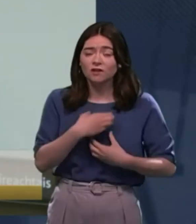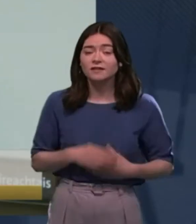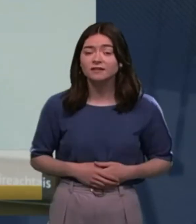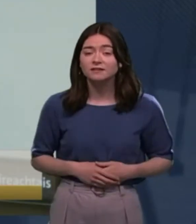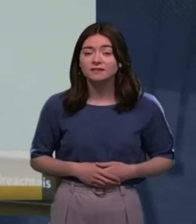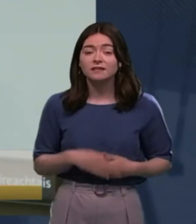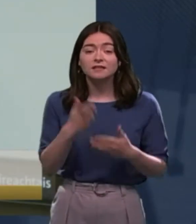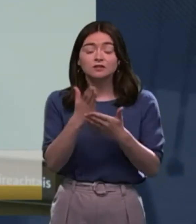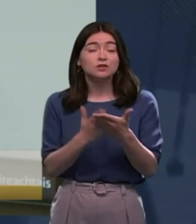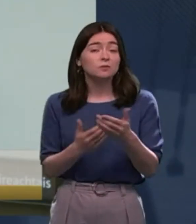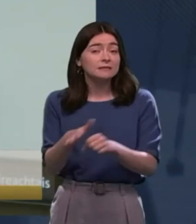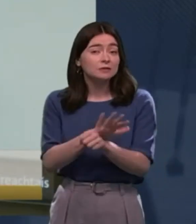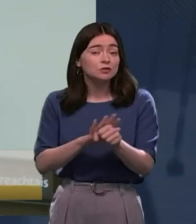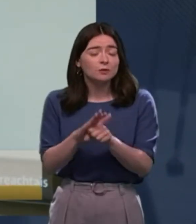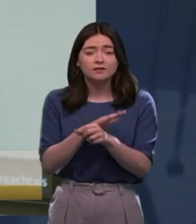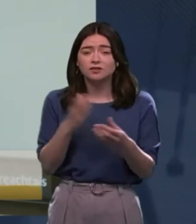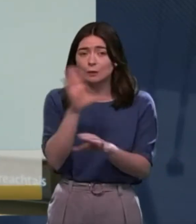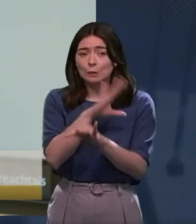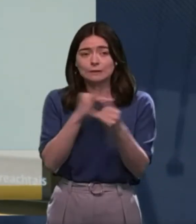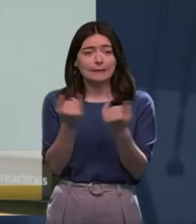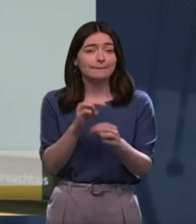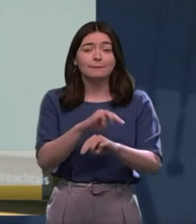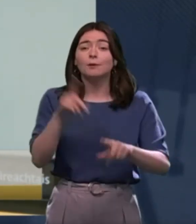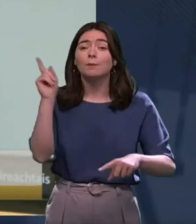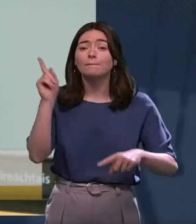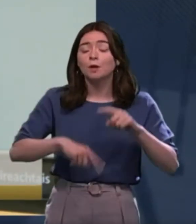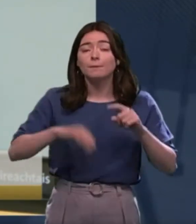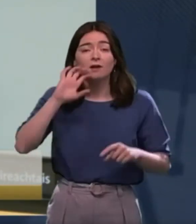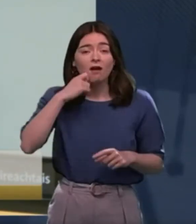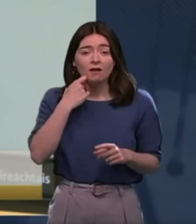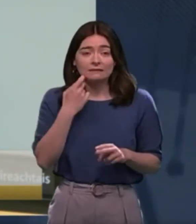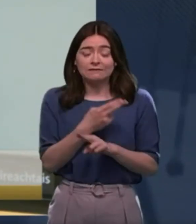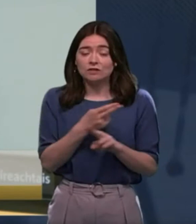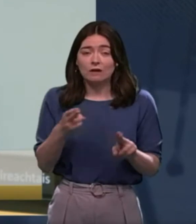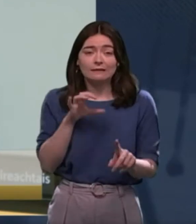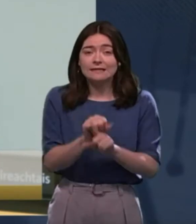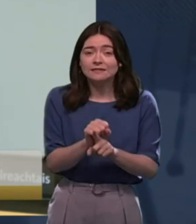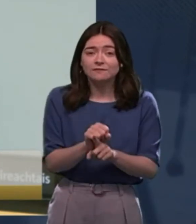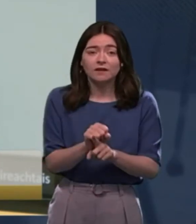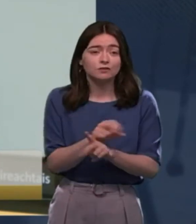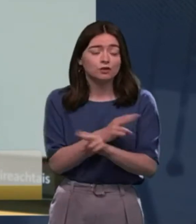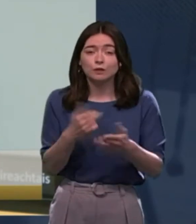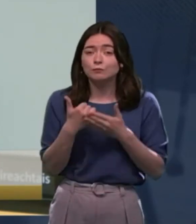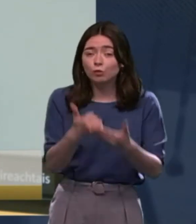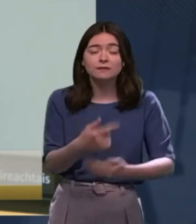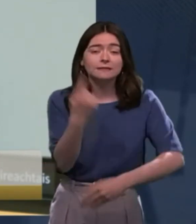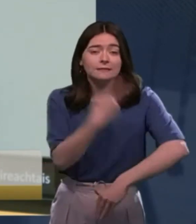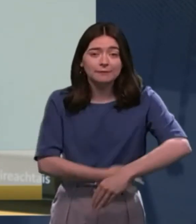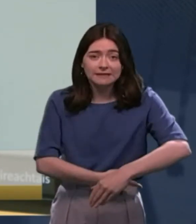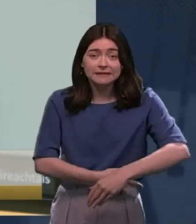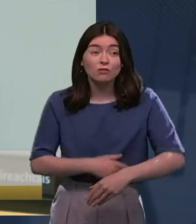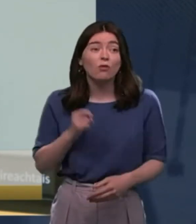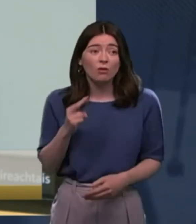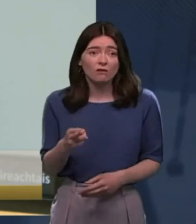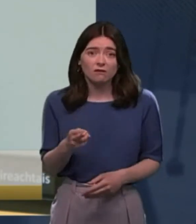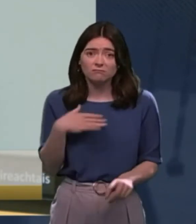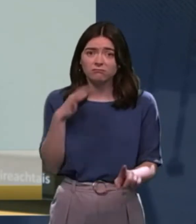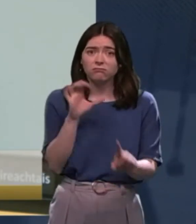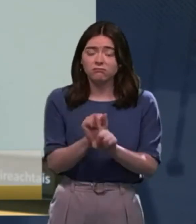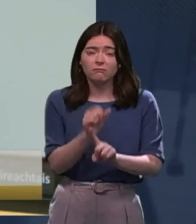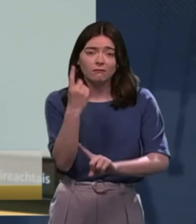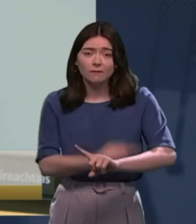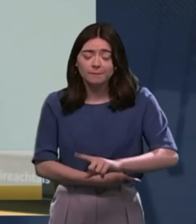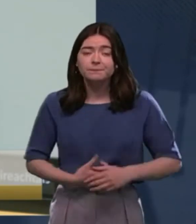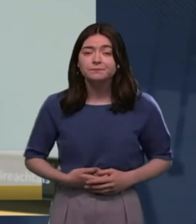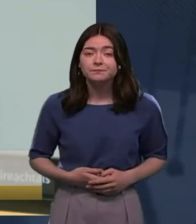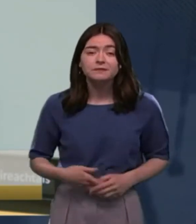some cases it seems to amount to people being punished because they have an unidentified or unsupported disability or even an identified one. I